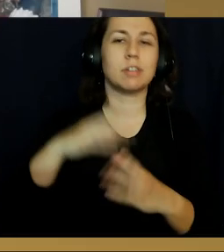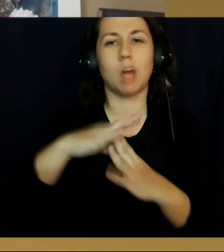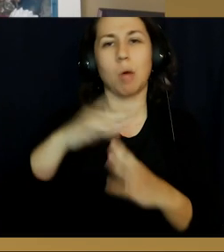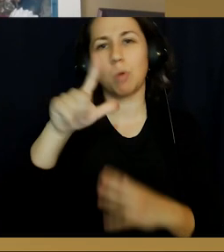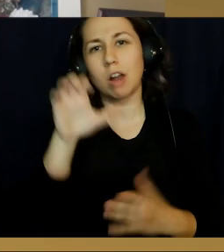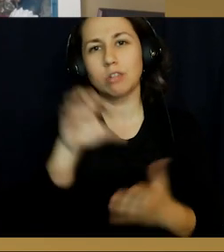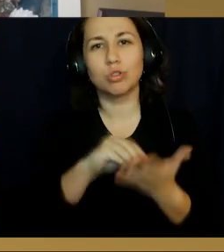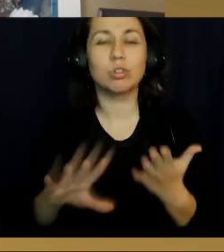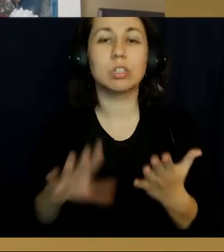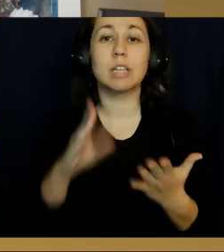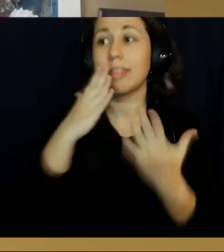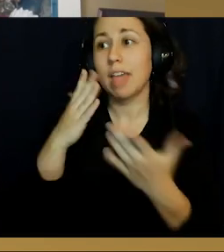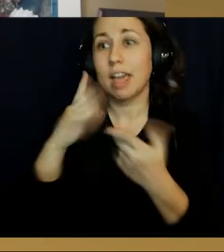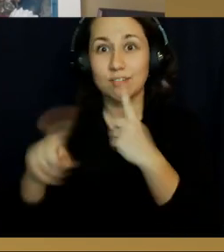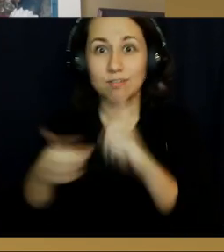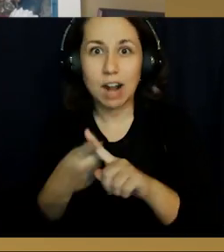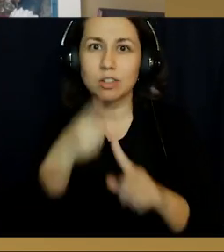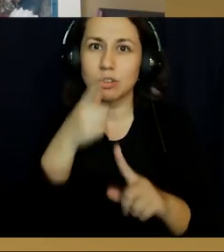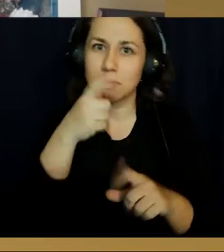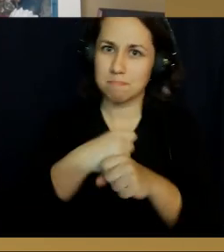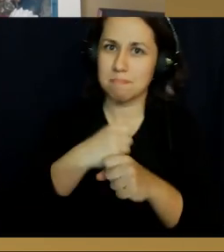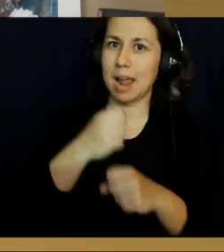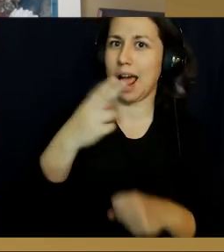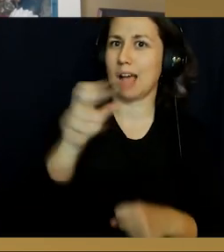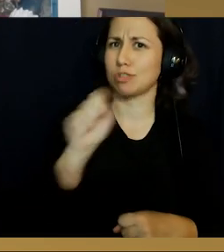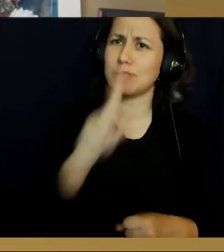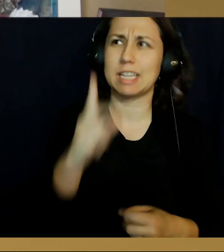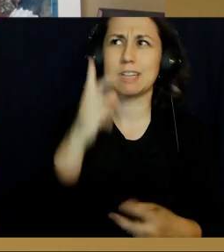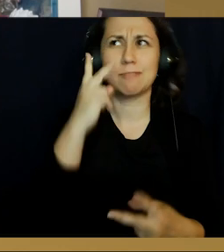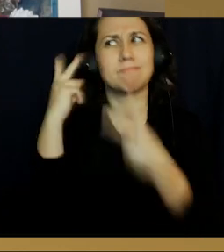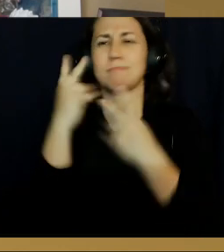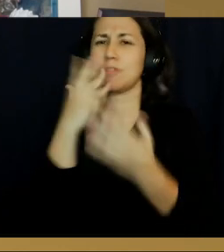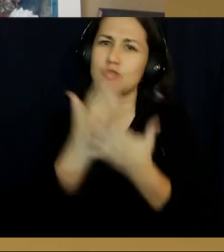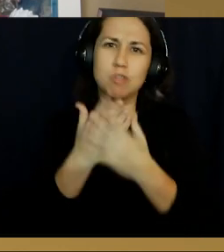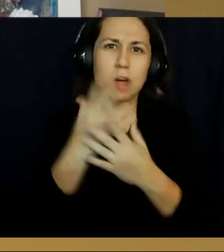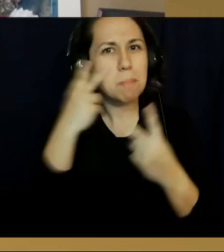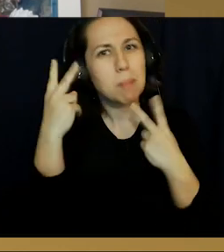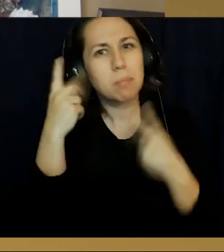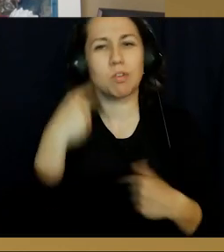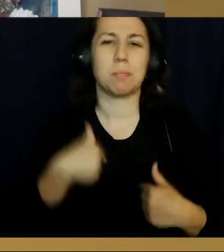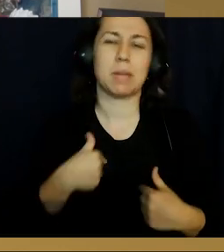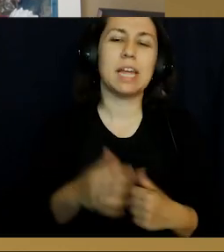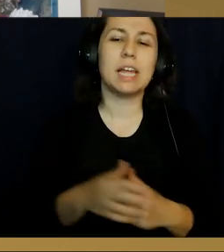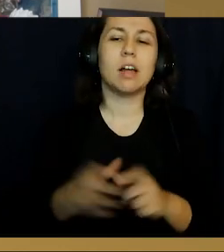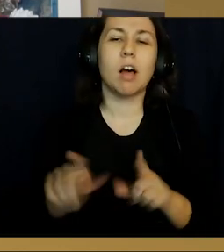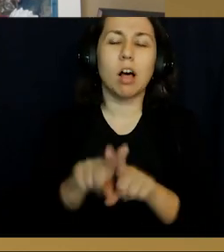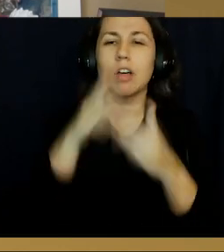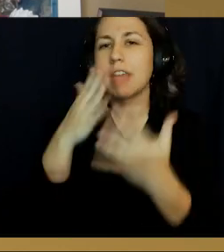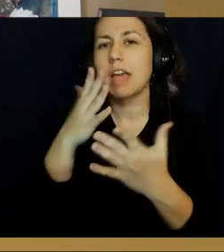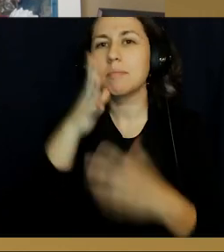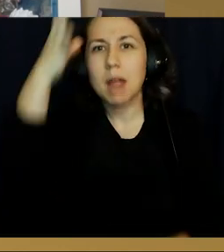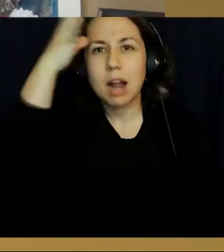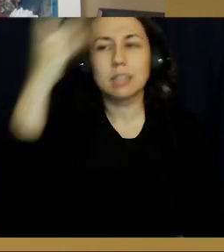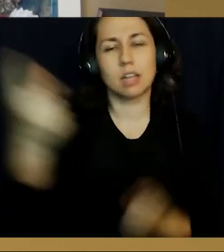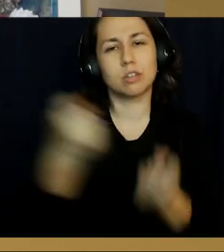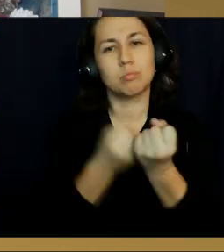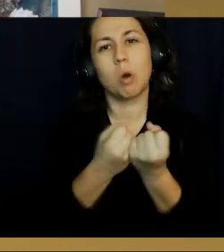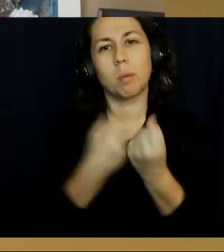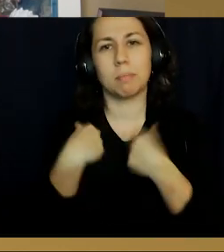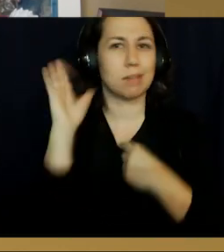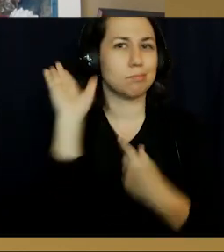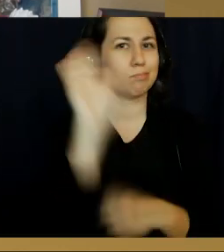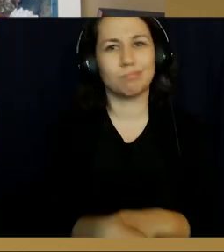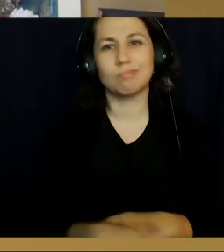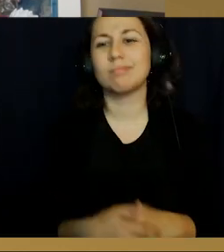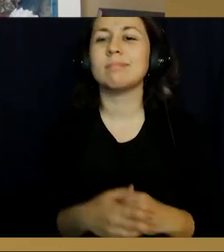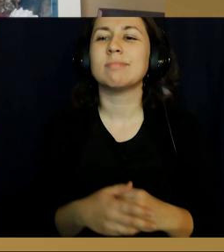Hi, my name is Joel Martinez and I am part of the top 100 students. First of all, I'd like to thank all my friends who made high school just a really memorable time for me. And I would also